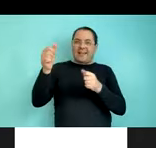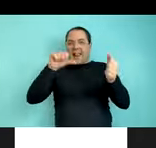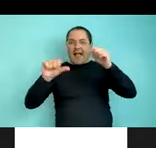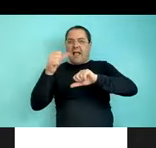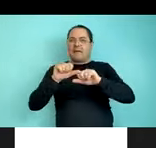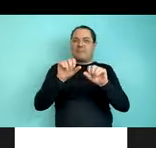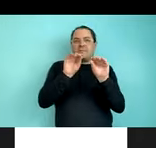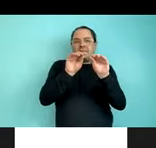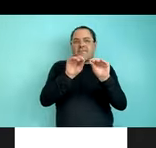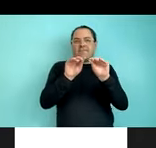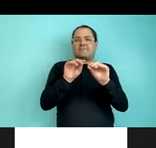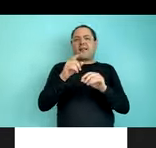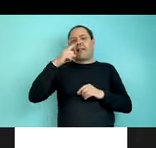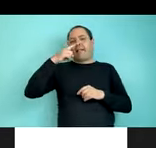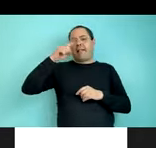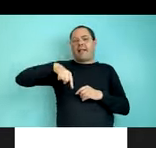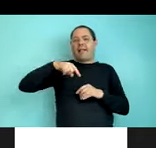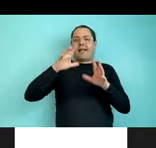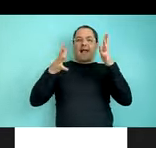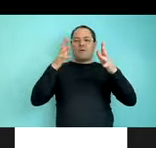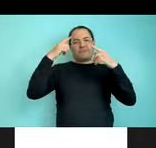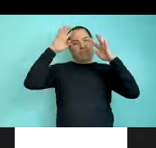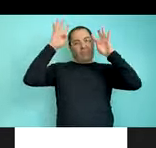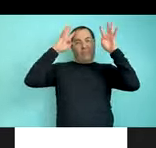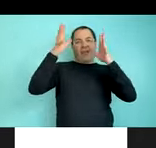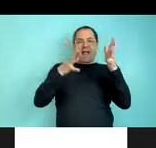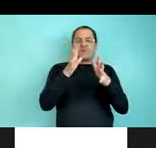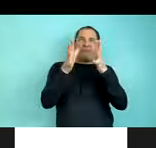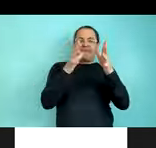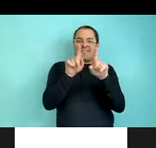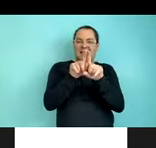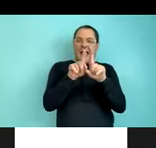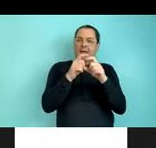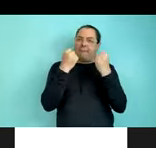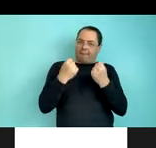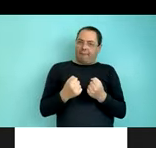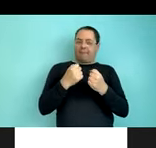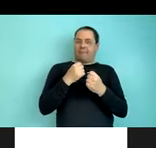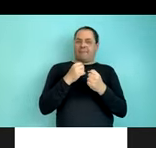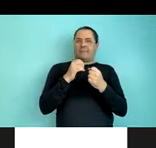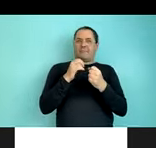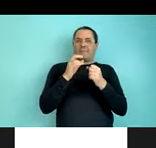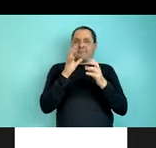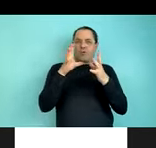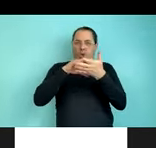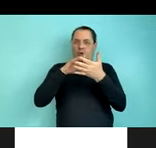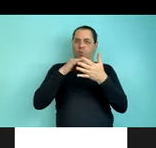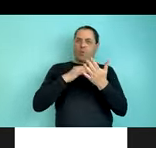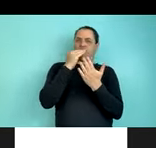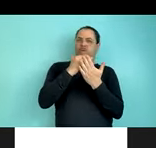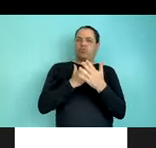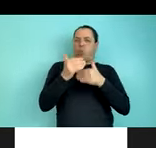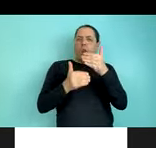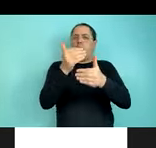And so in study two, we were particularly interested in two questions. First, is the stronger noun first bias in